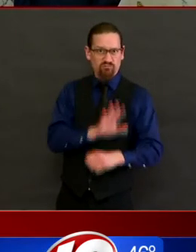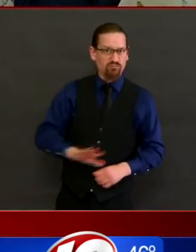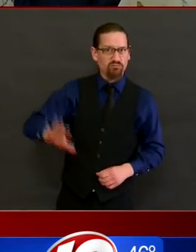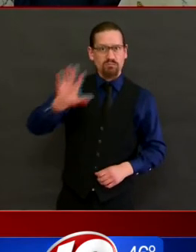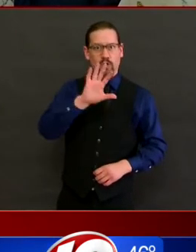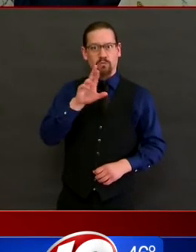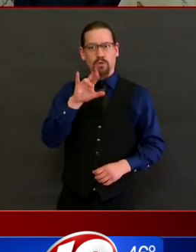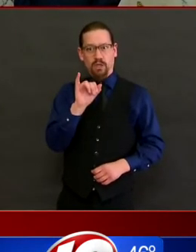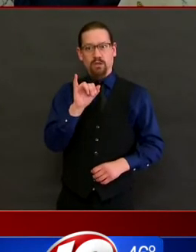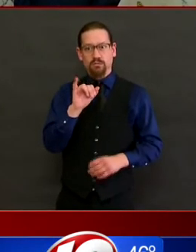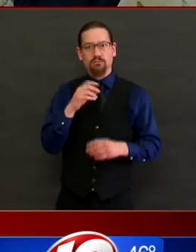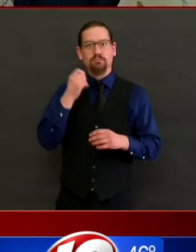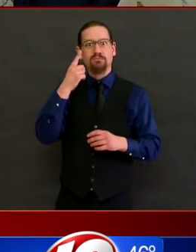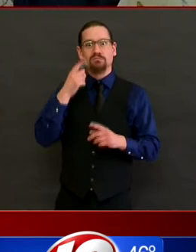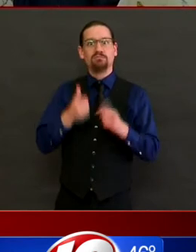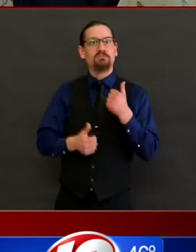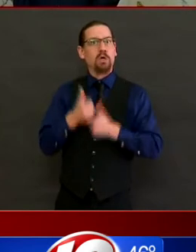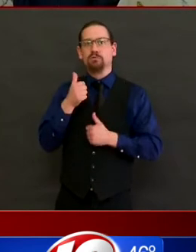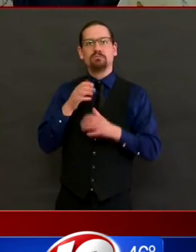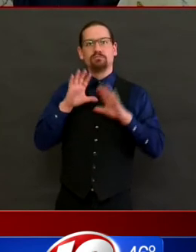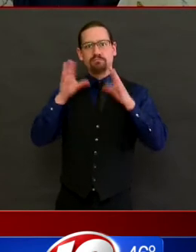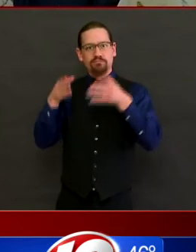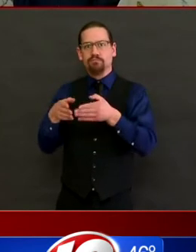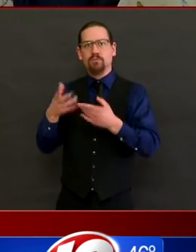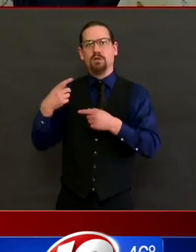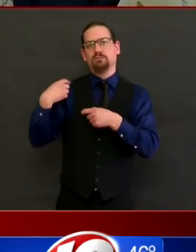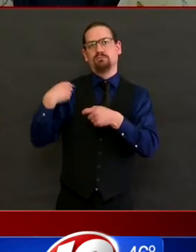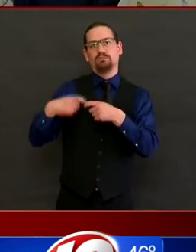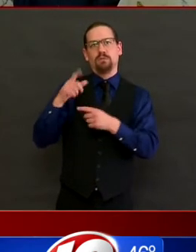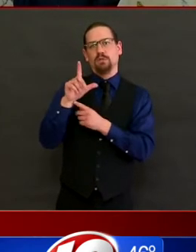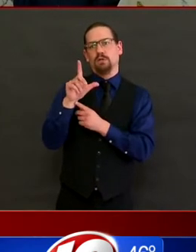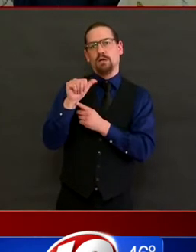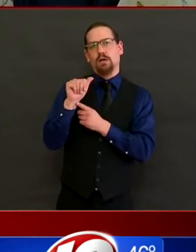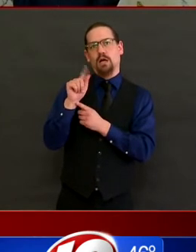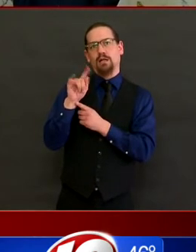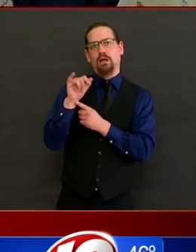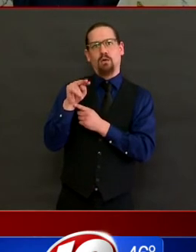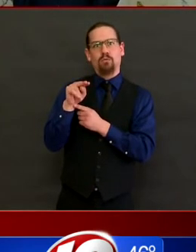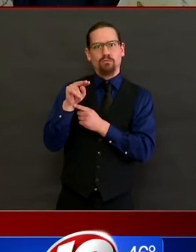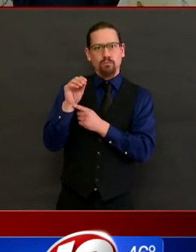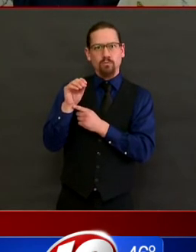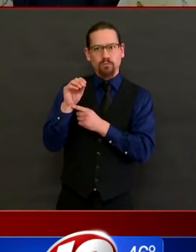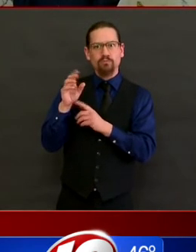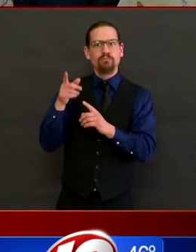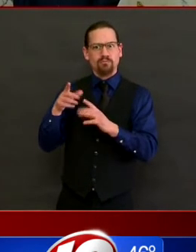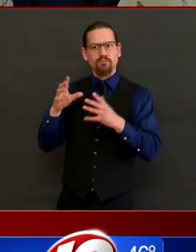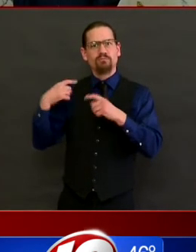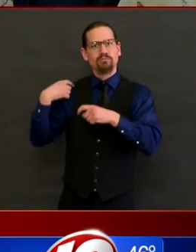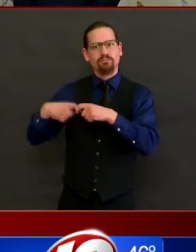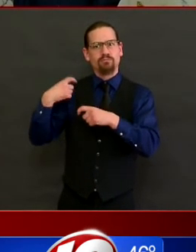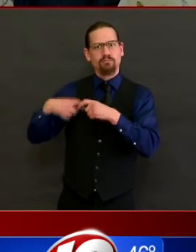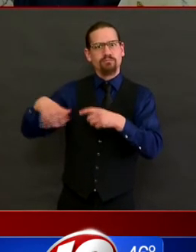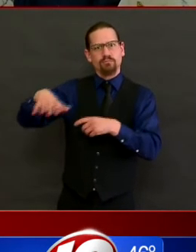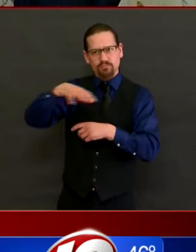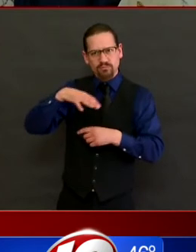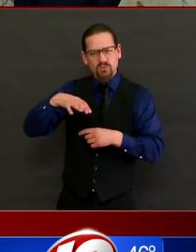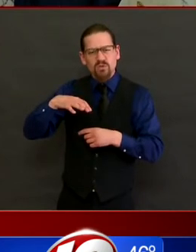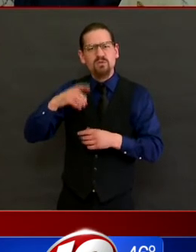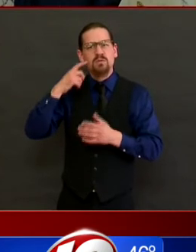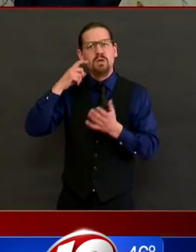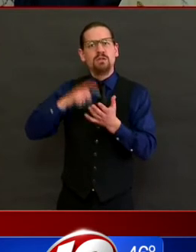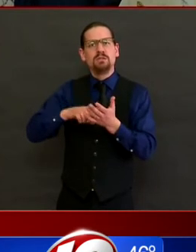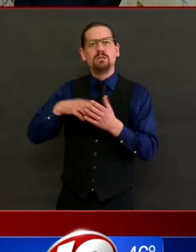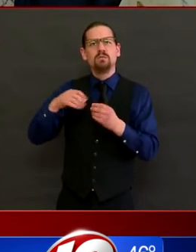significantly over represented in our group of people who have tested positive. We are